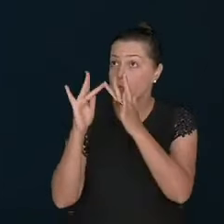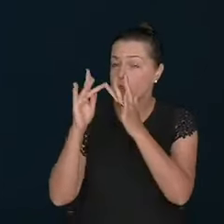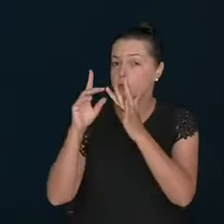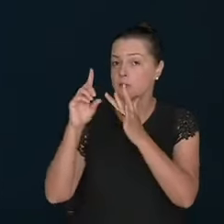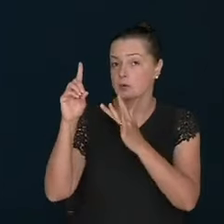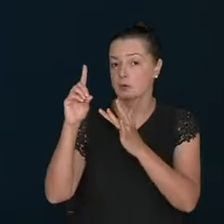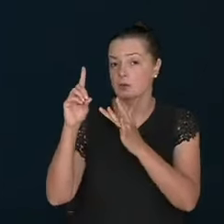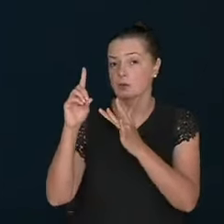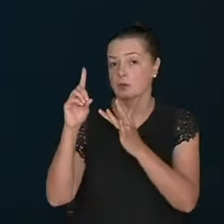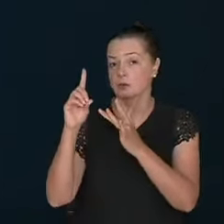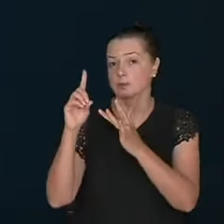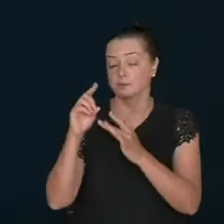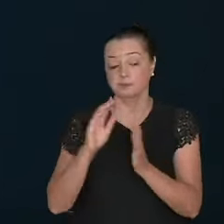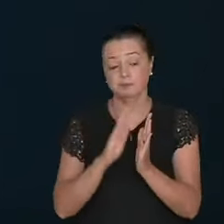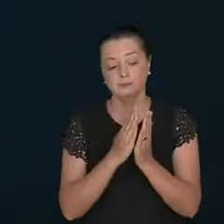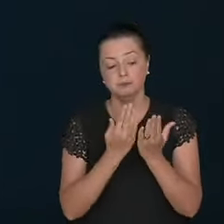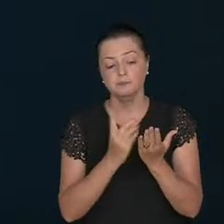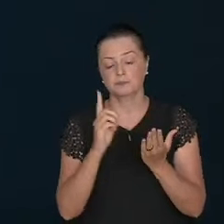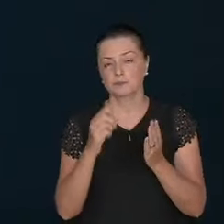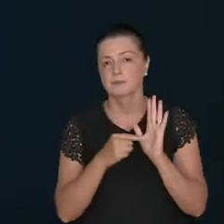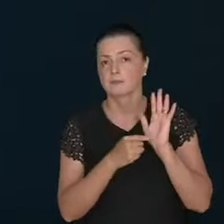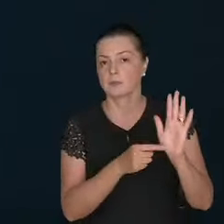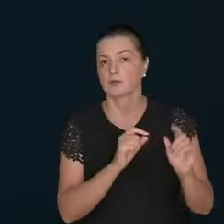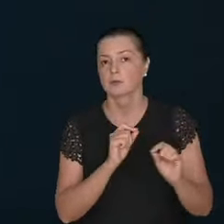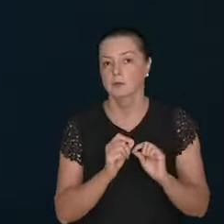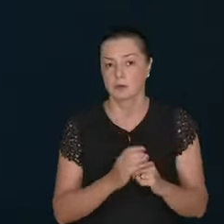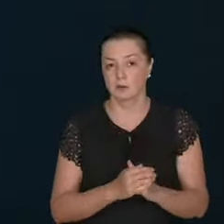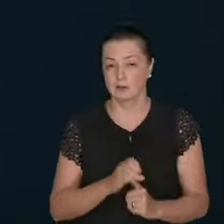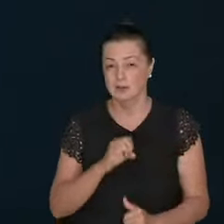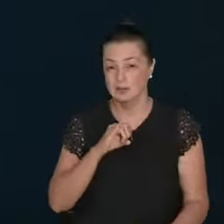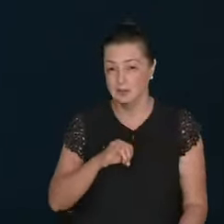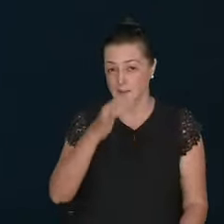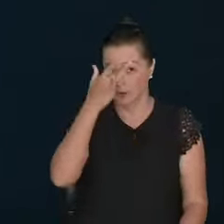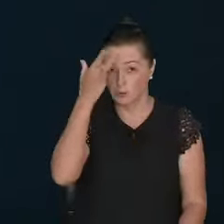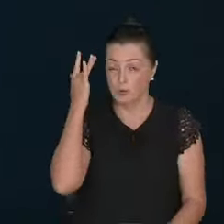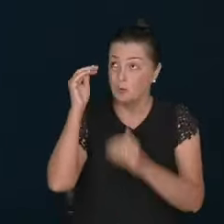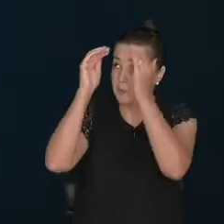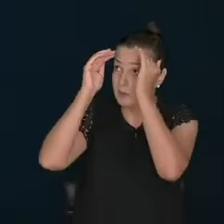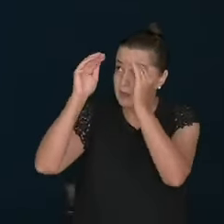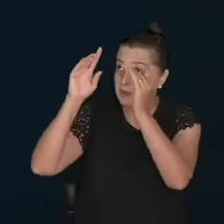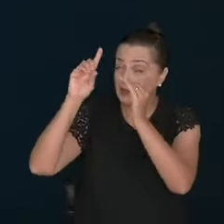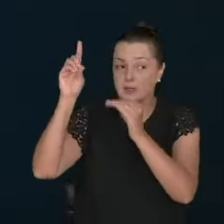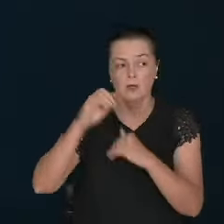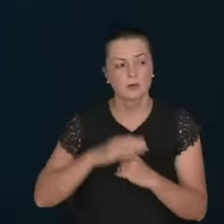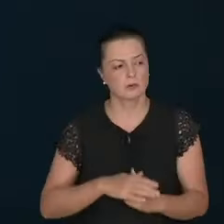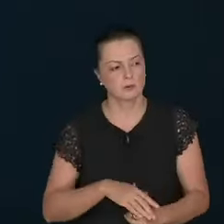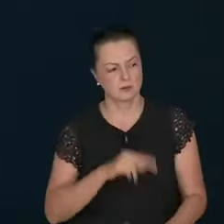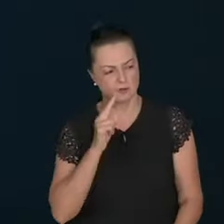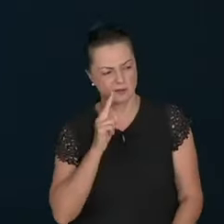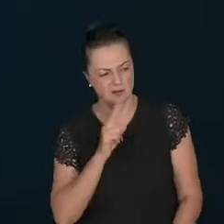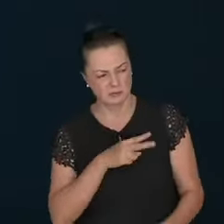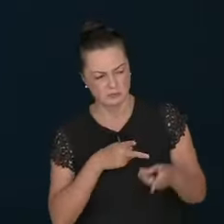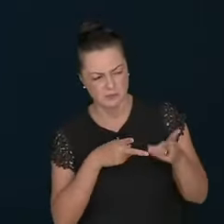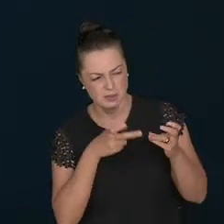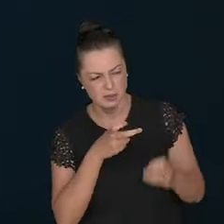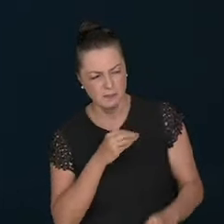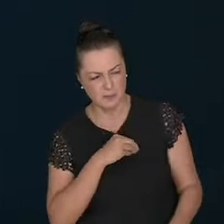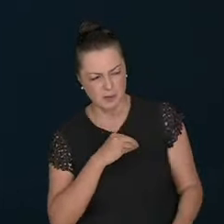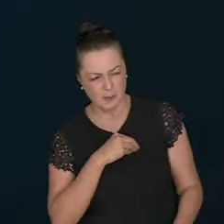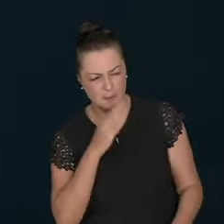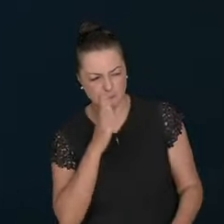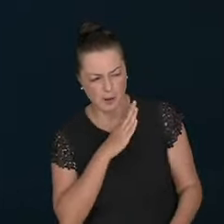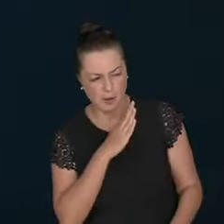The Bible says. That those who fear the Lord. They run. They shun from evil. They shun from sin.